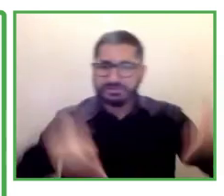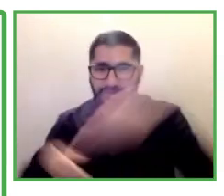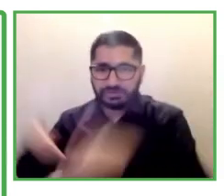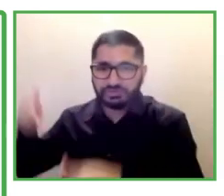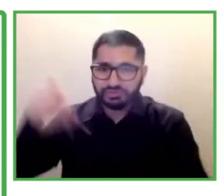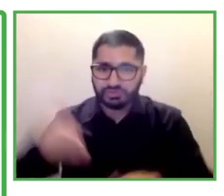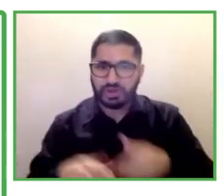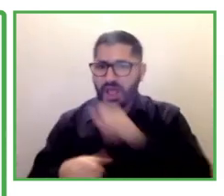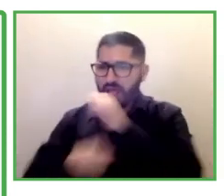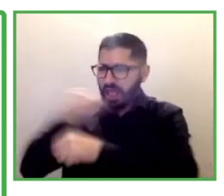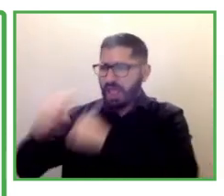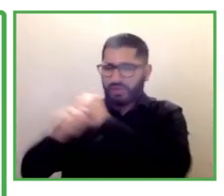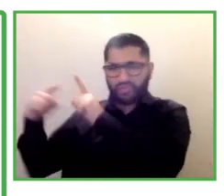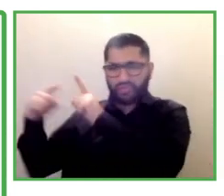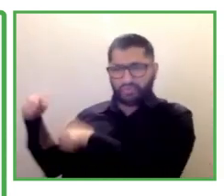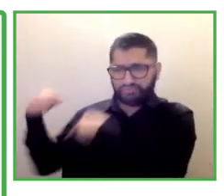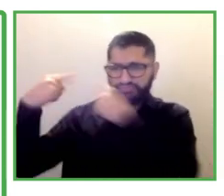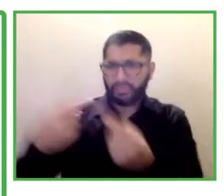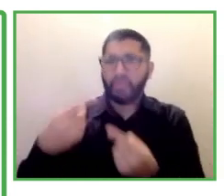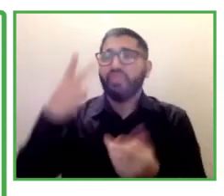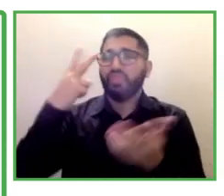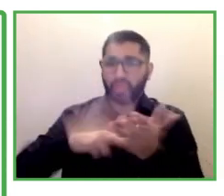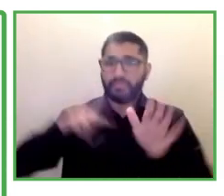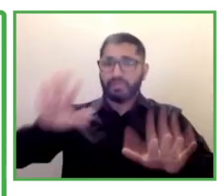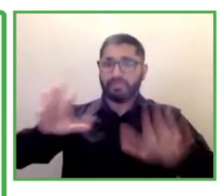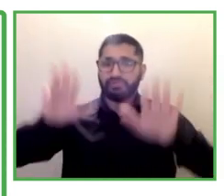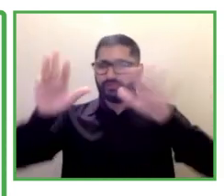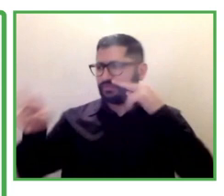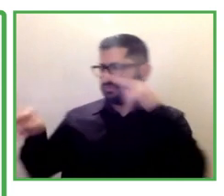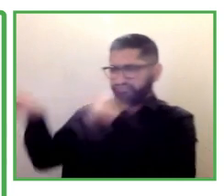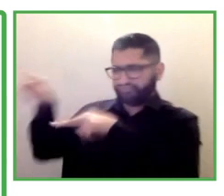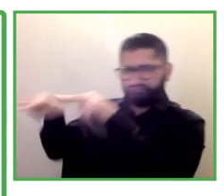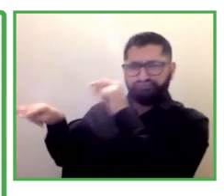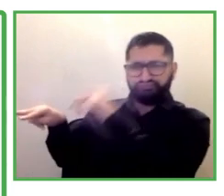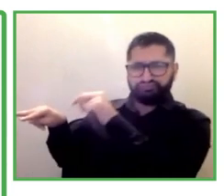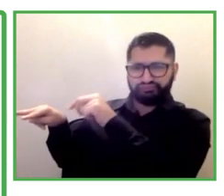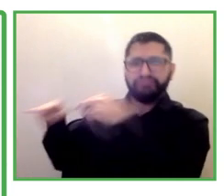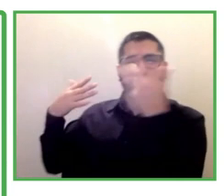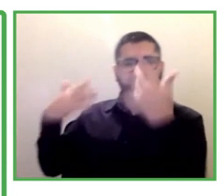large impact um for students with disability and also for the australian workforce